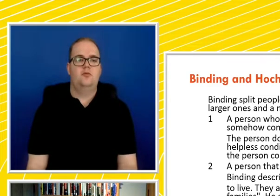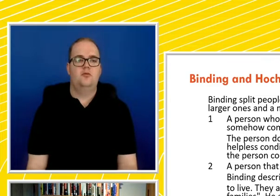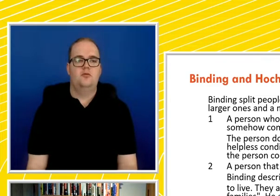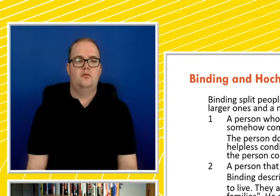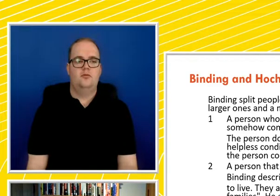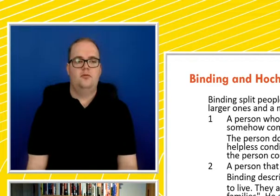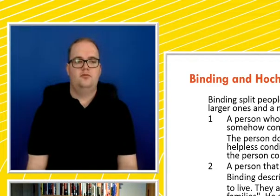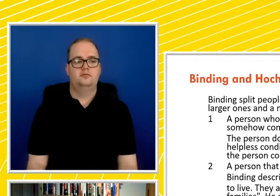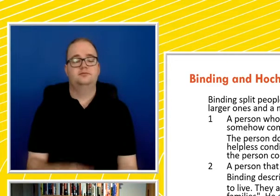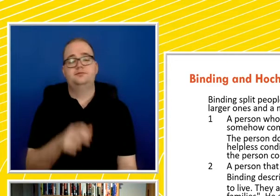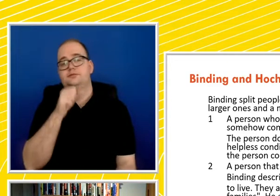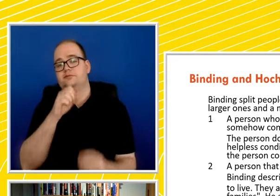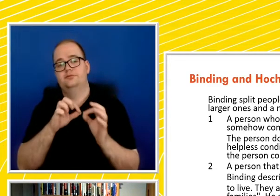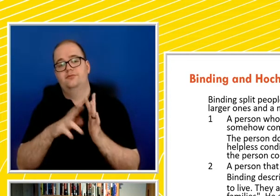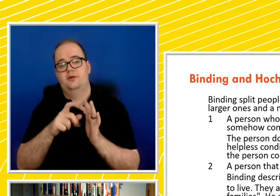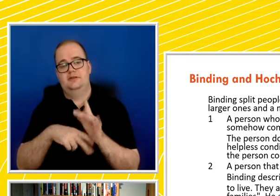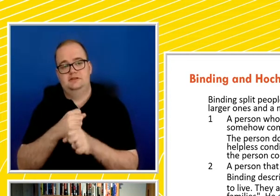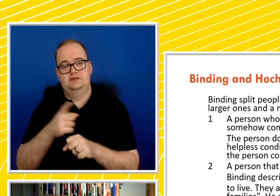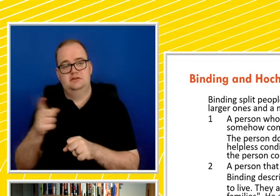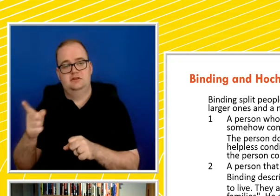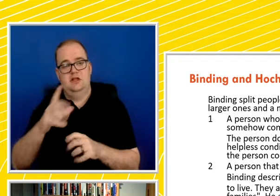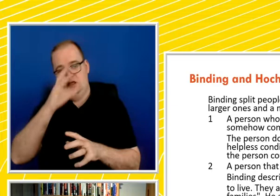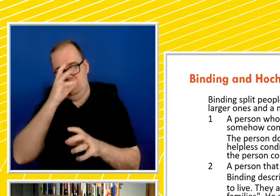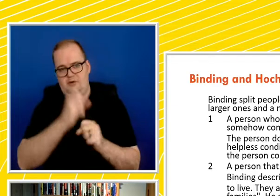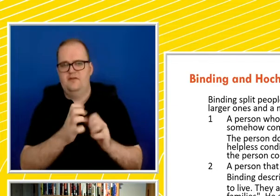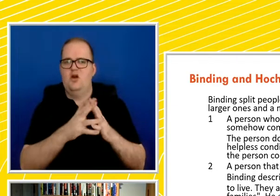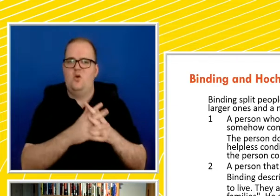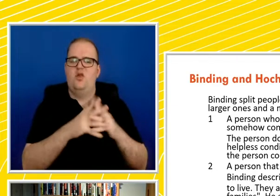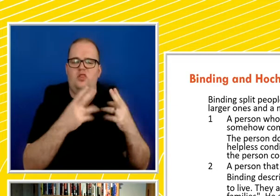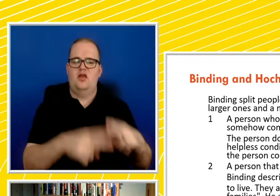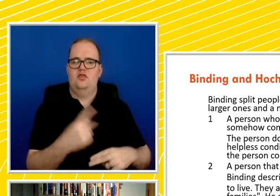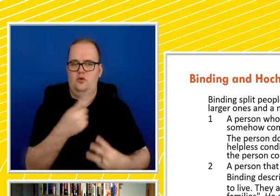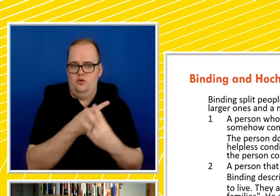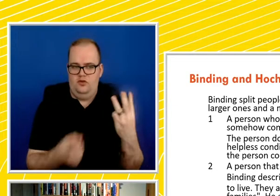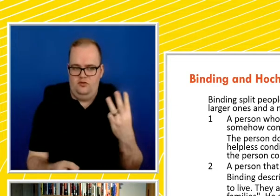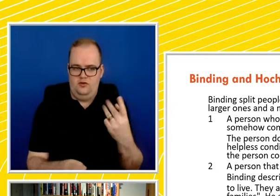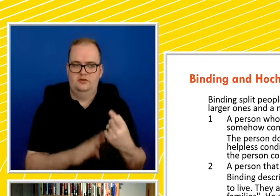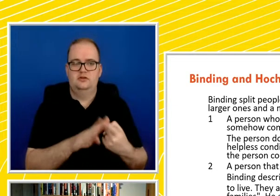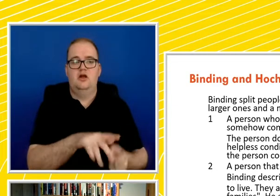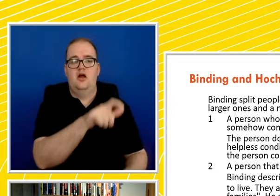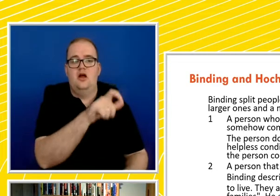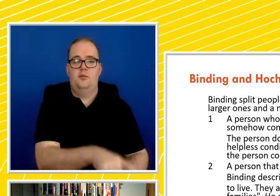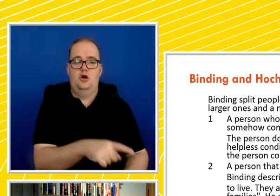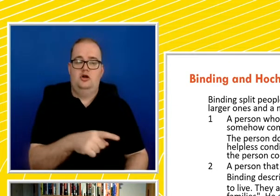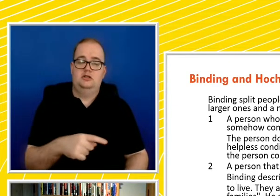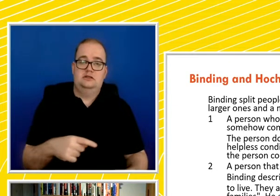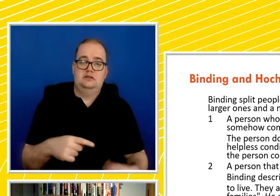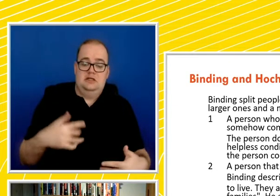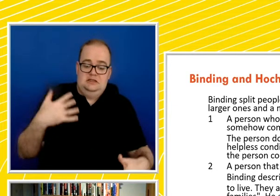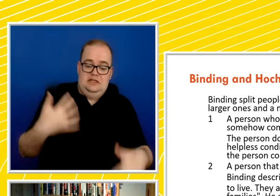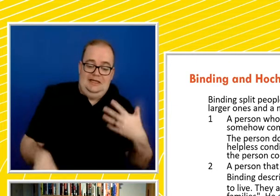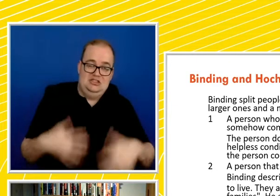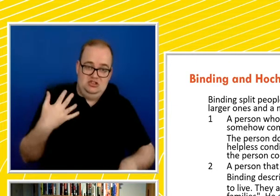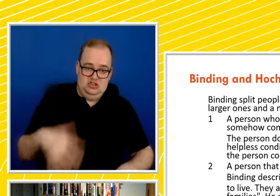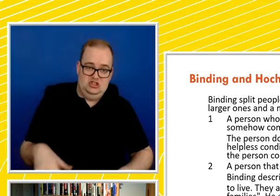worthy of death into one of three groups, two large ones and the middle one. A person who's been mortally wounded, so he's obviously thinking about